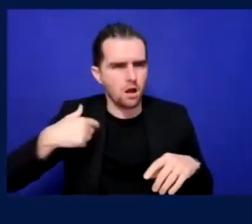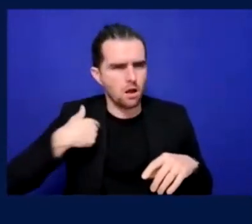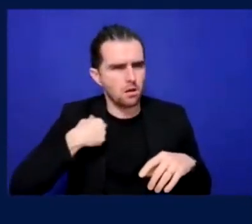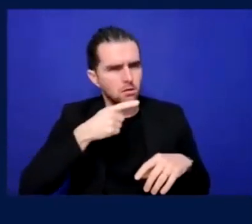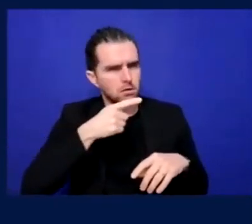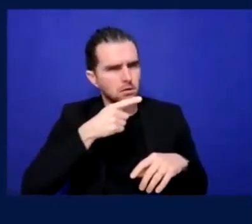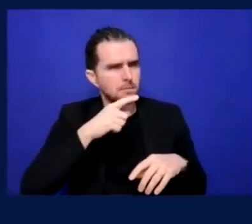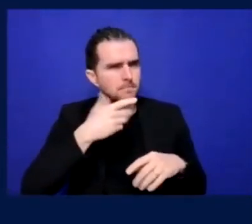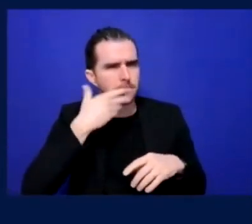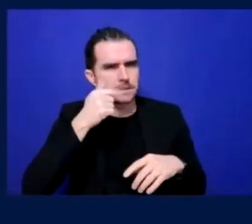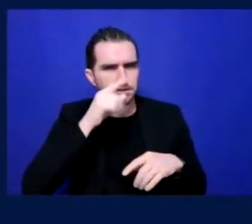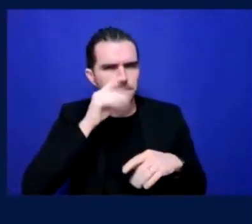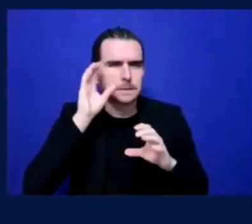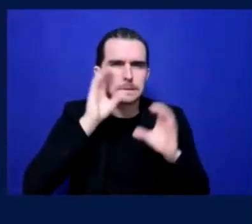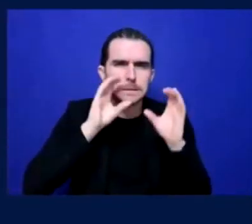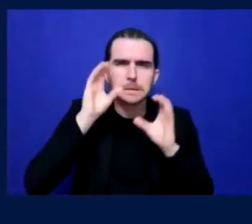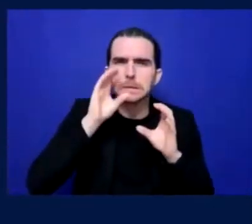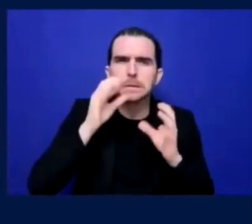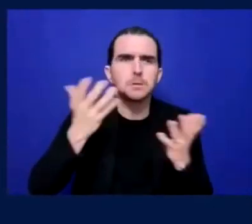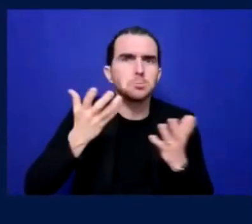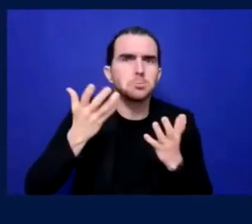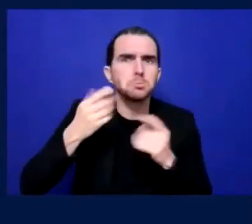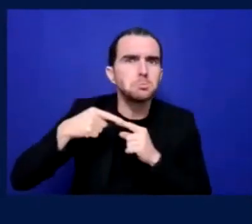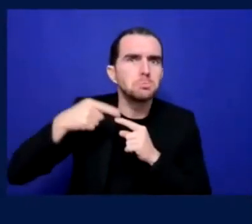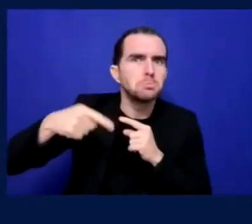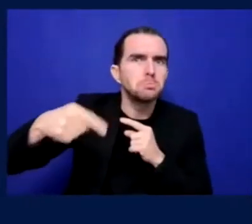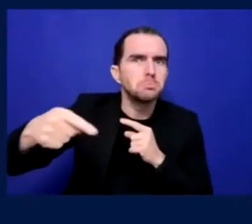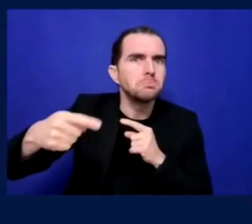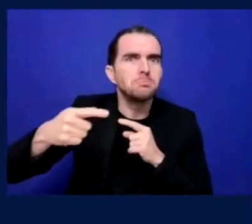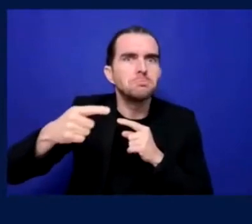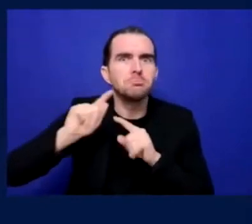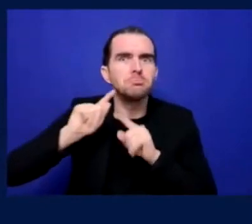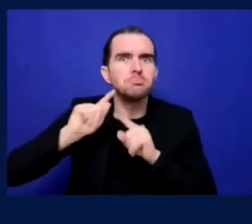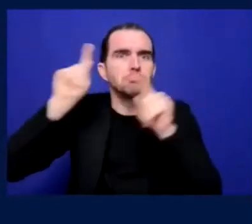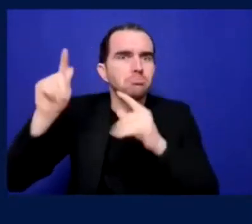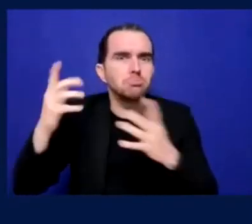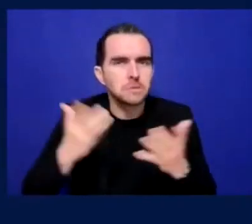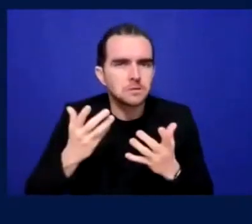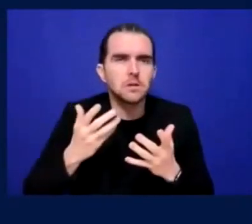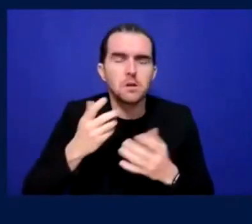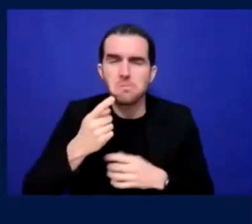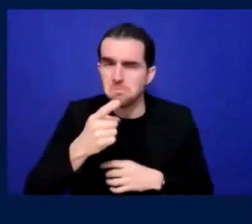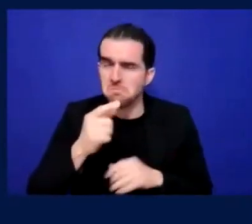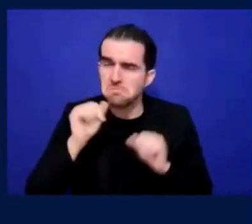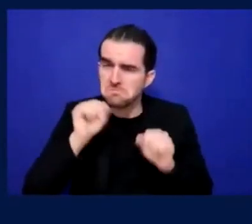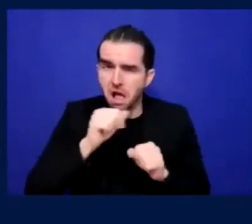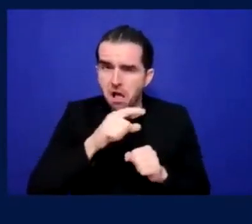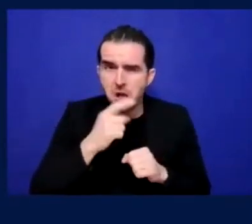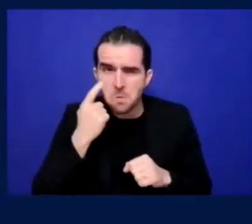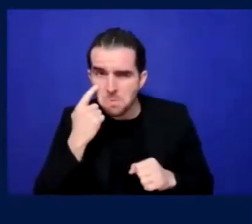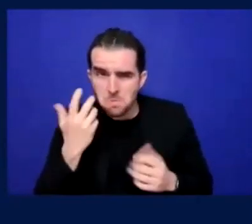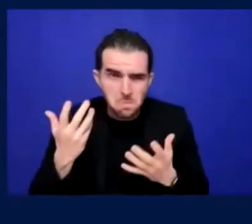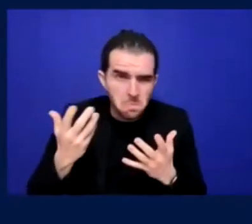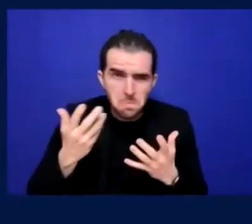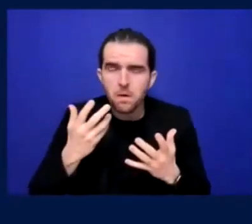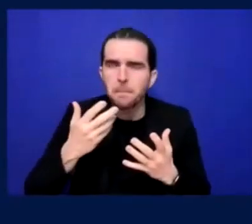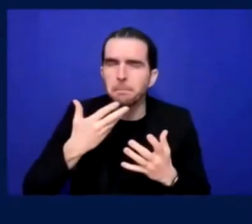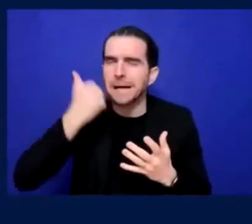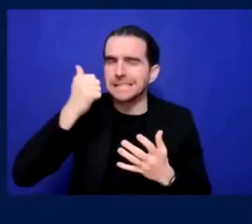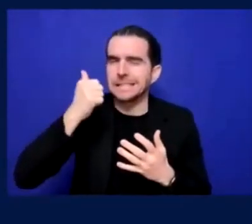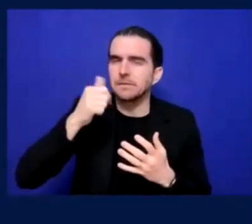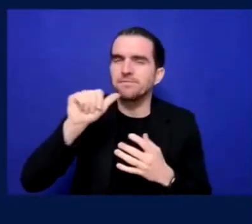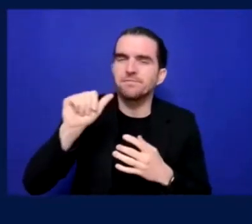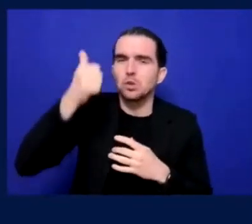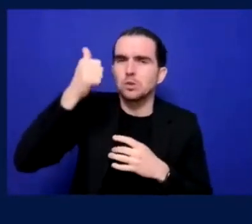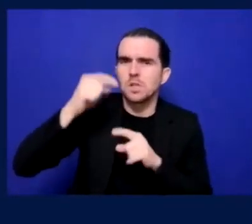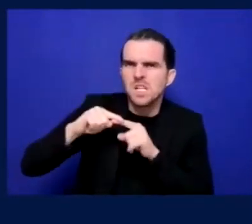That's how I started, um, going to away games. And, uh, then you kind of get the bug for it. You're like, oh, I want to do this again, you know,